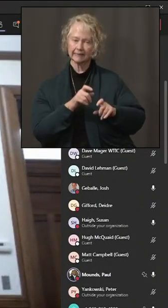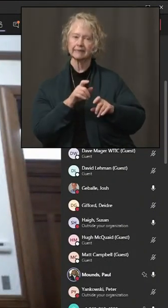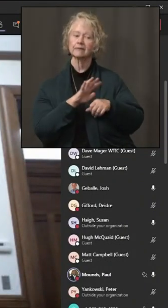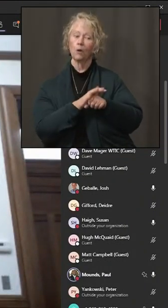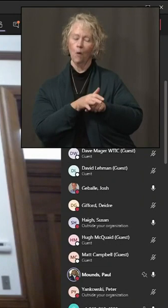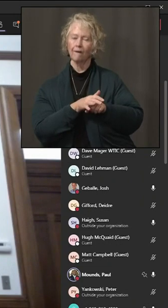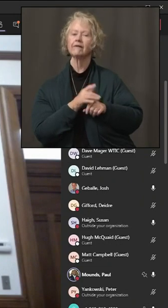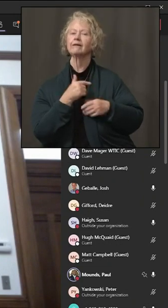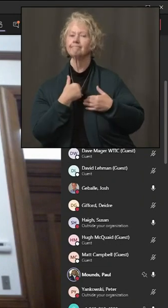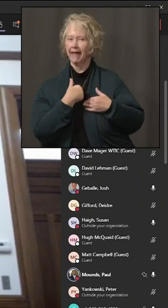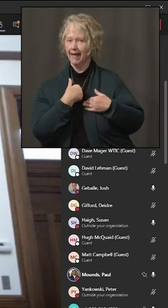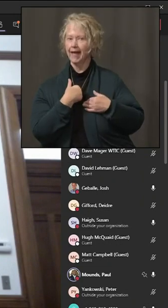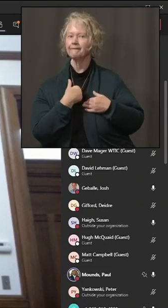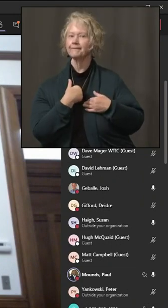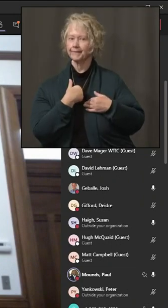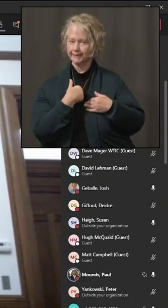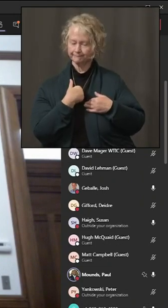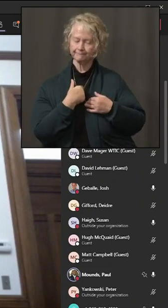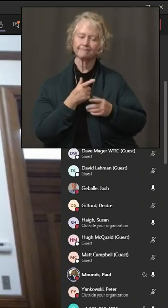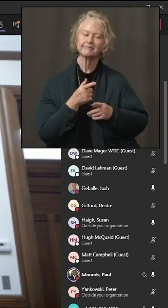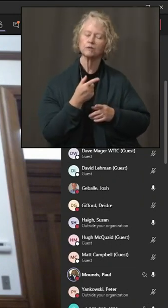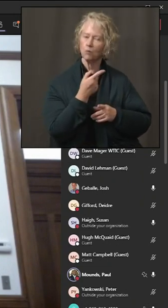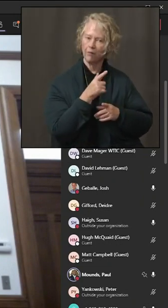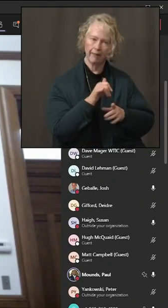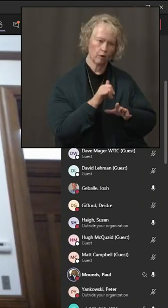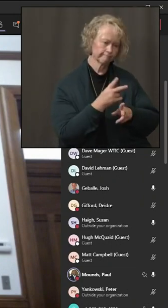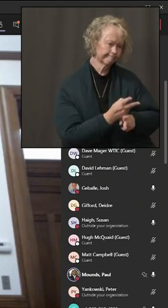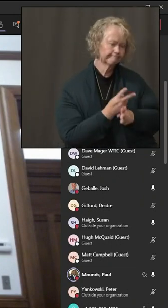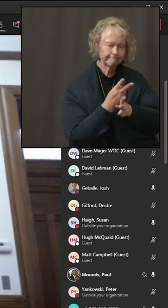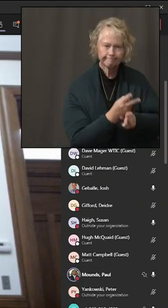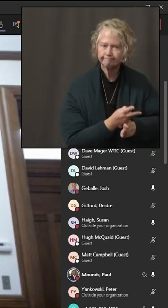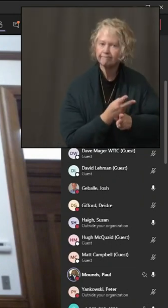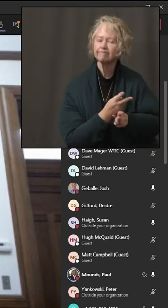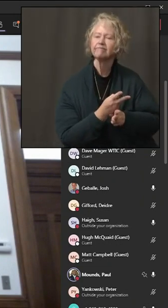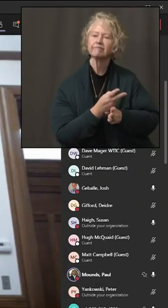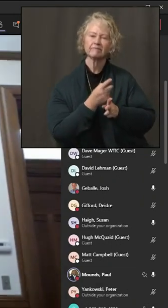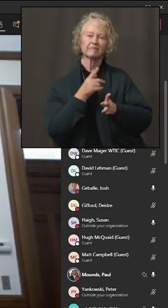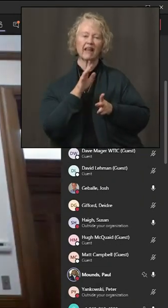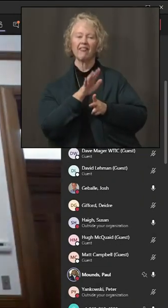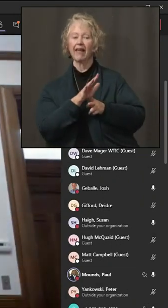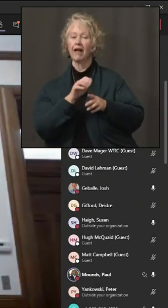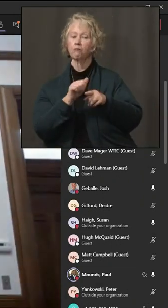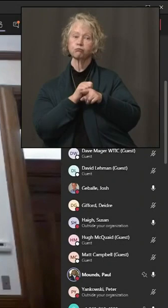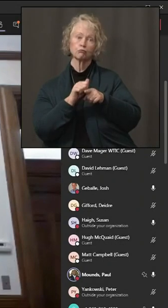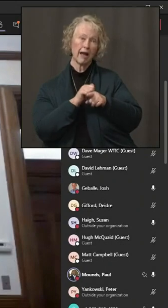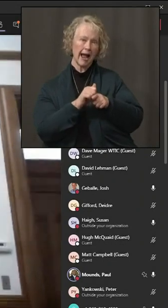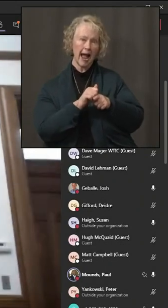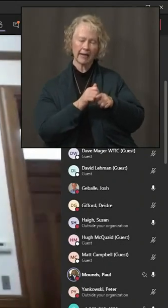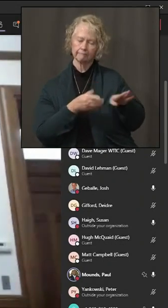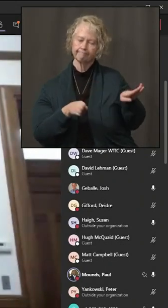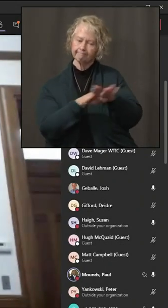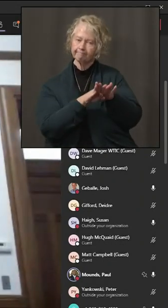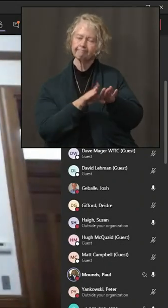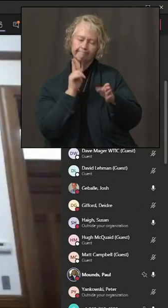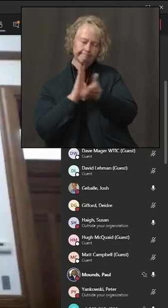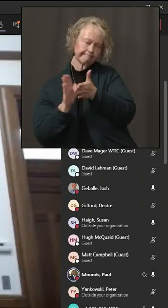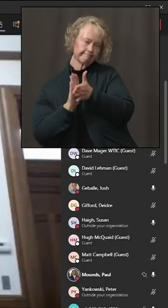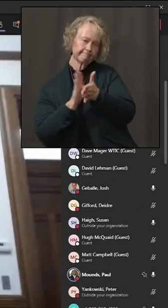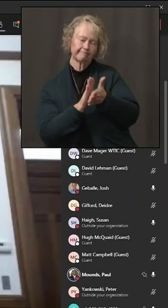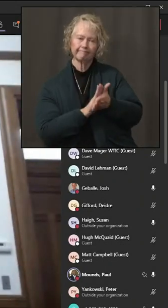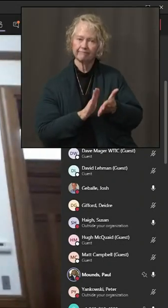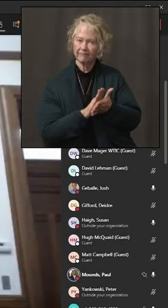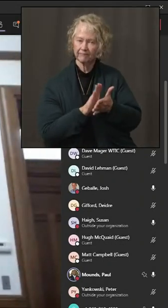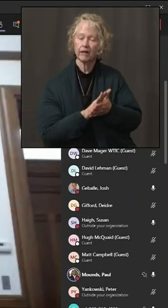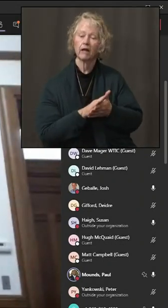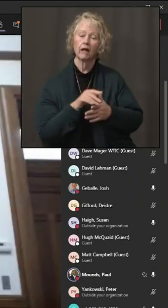They are taking all the necessary protocols, including shutting down their practice facility for cleaning. As you know,